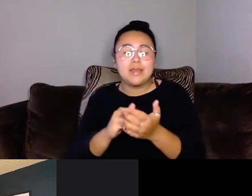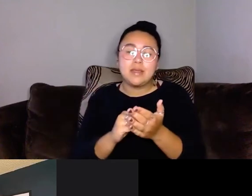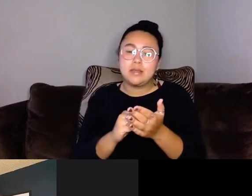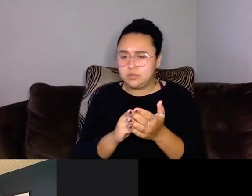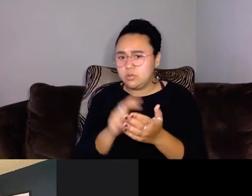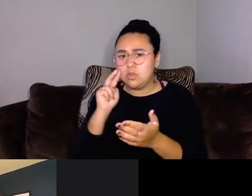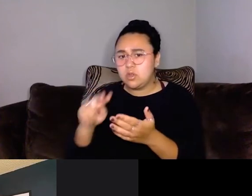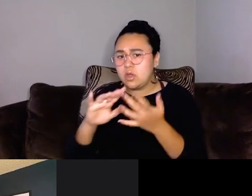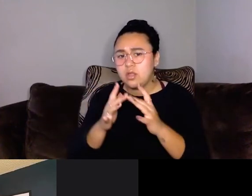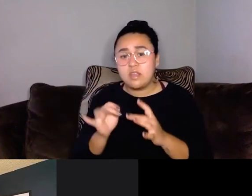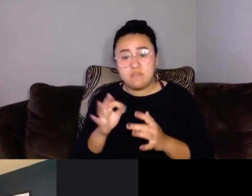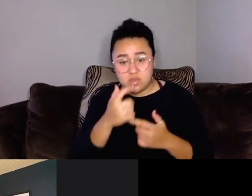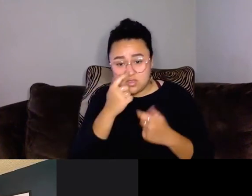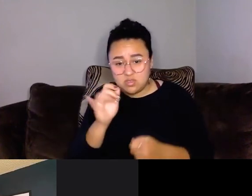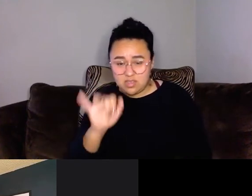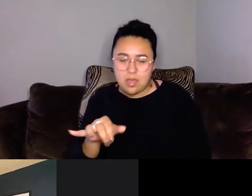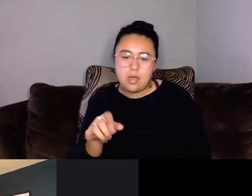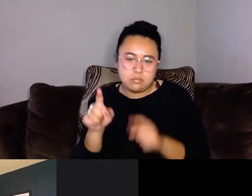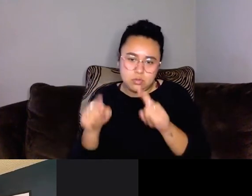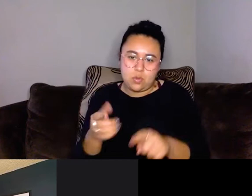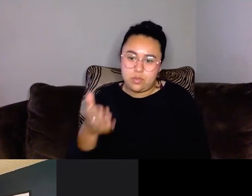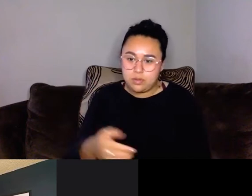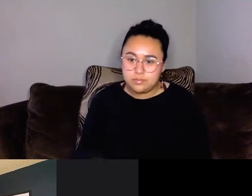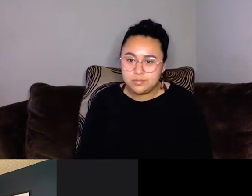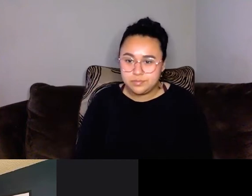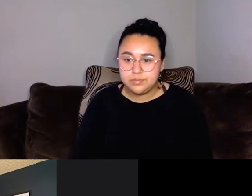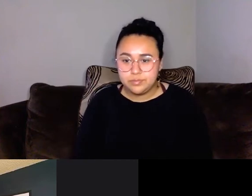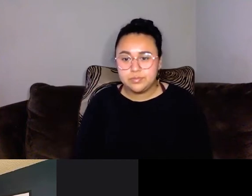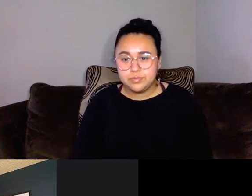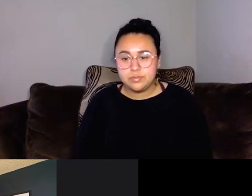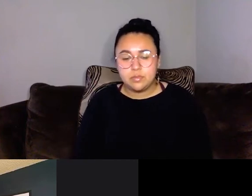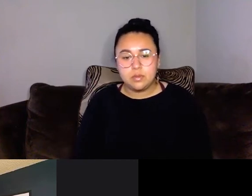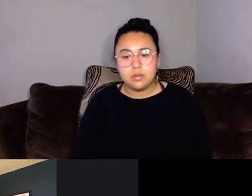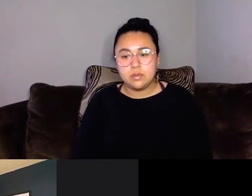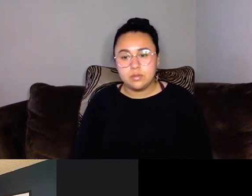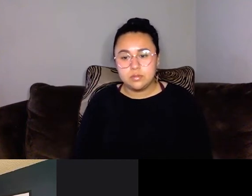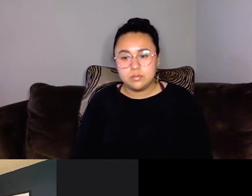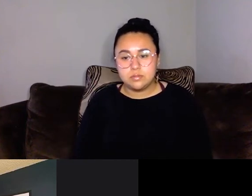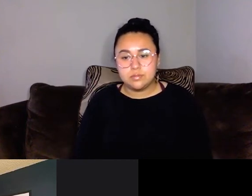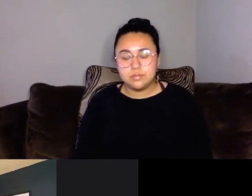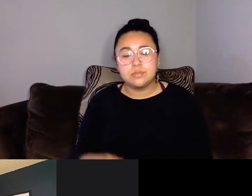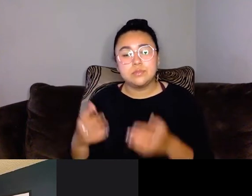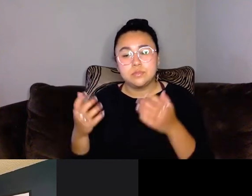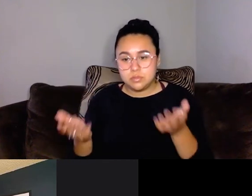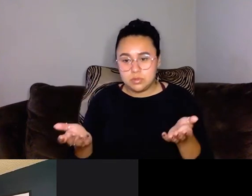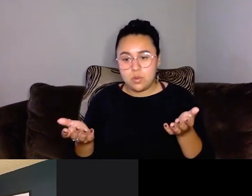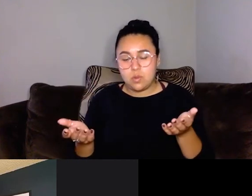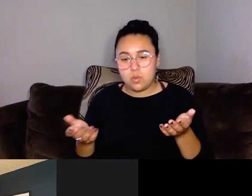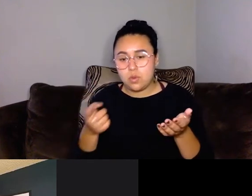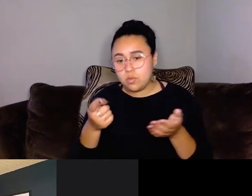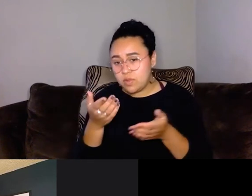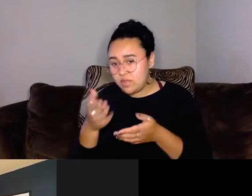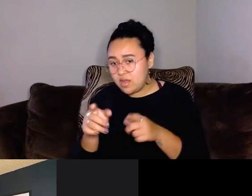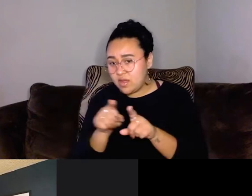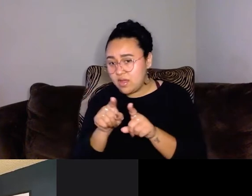online if that's something you'd be interested in attending. And, um, and so were you there as a